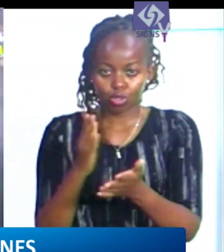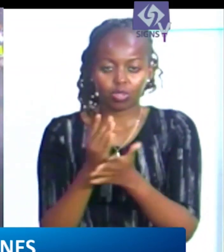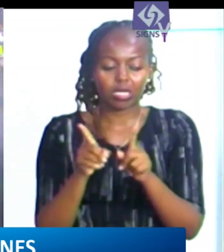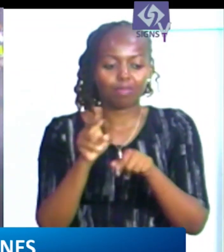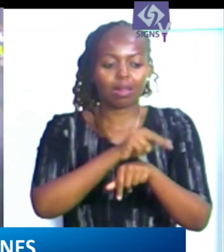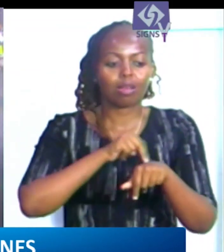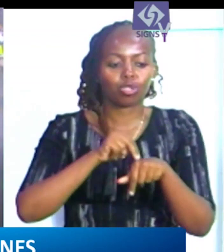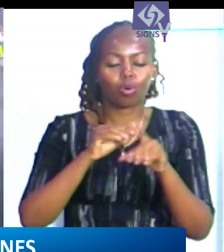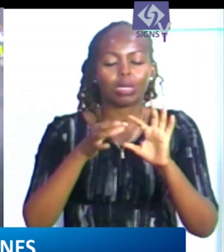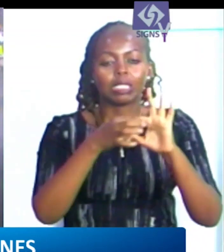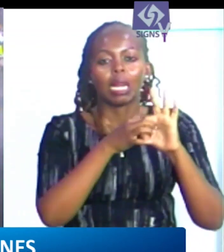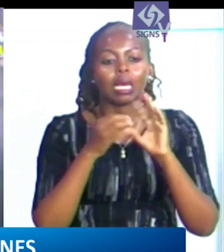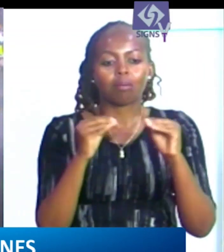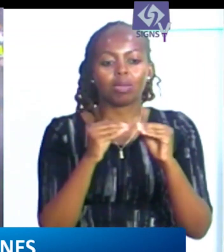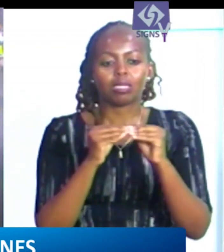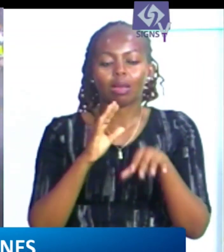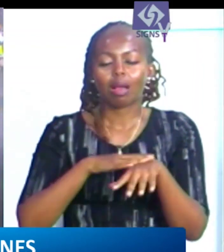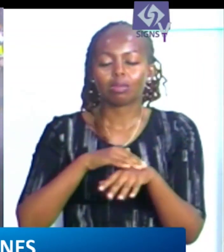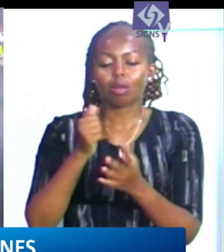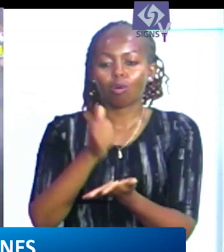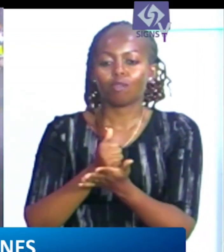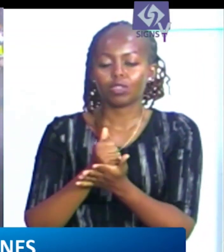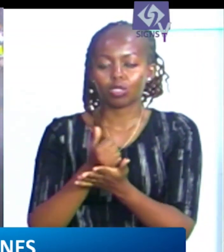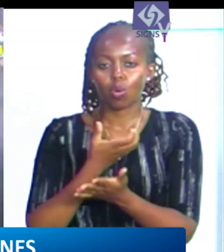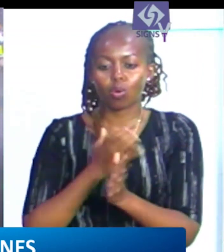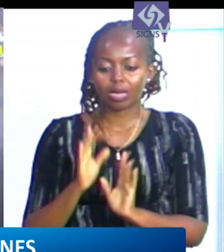meeting to select office bearers